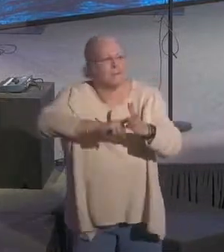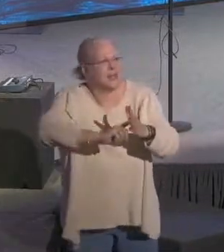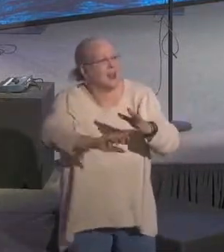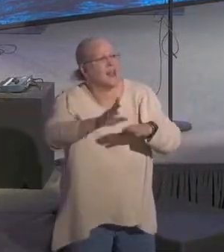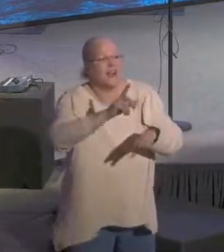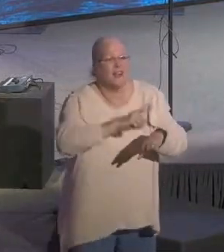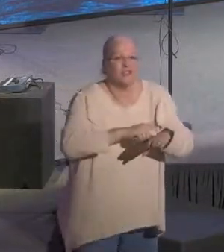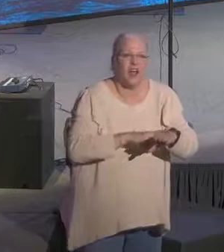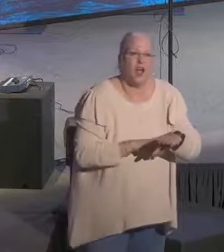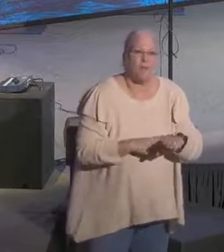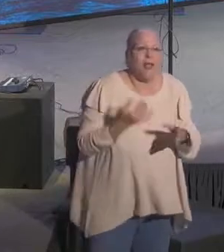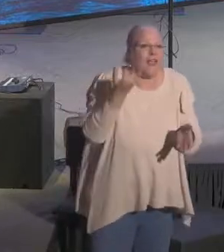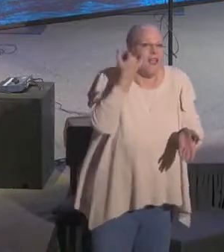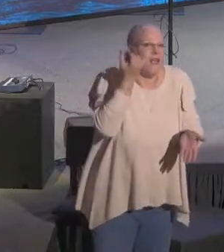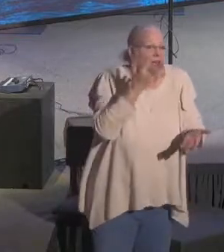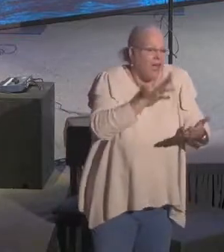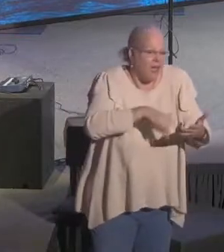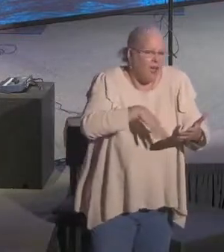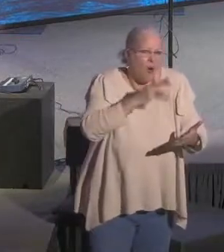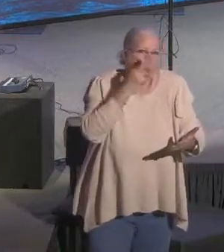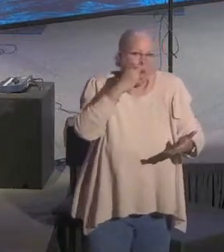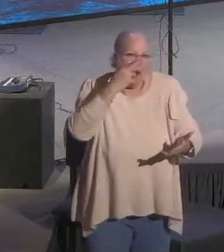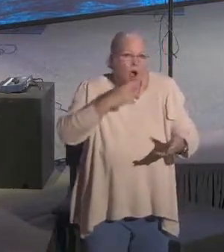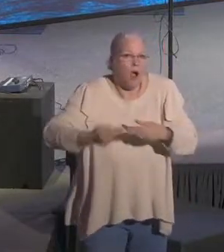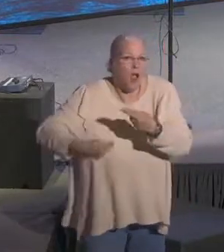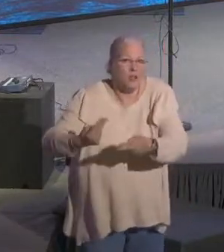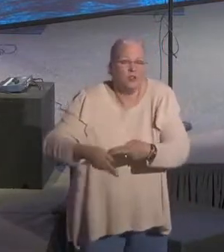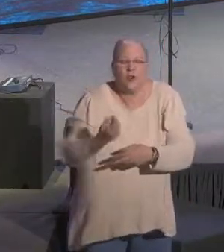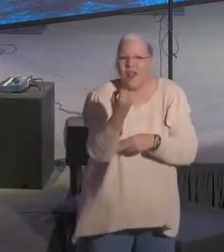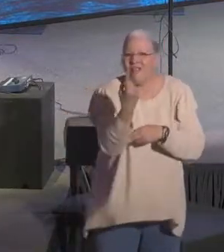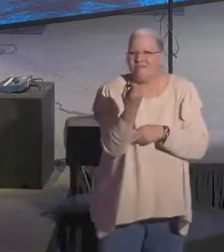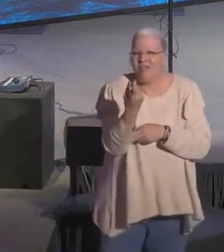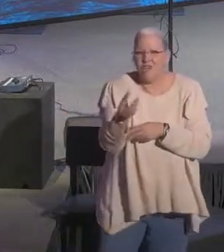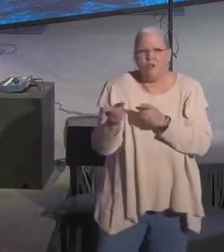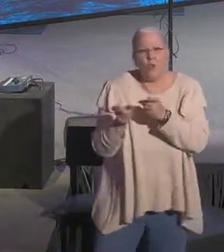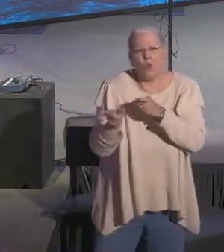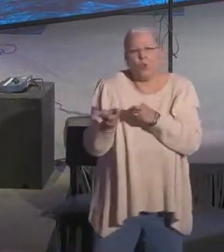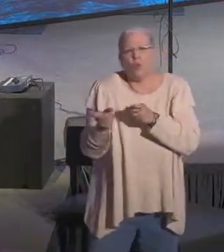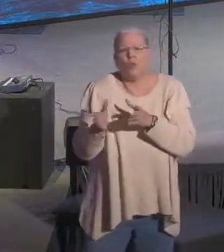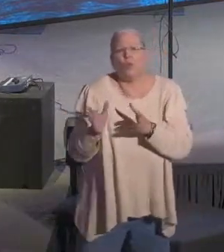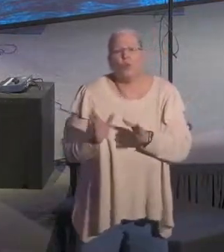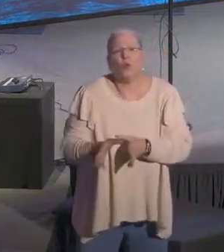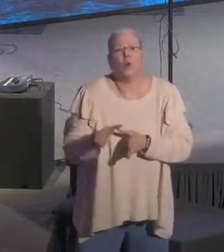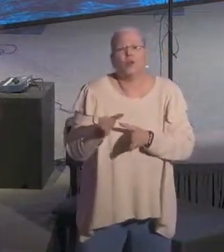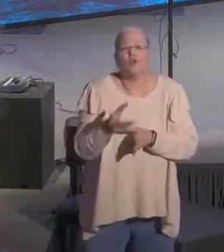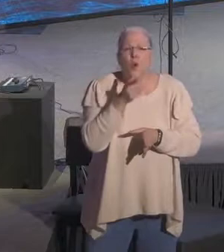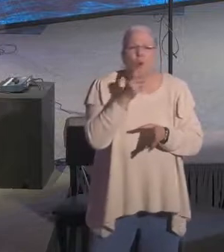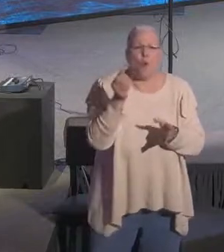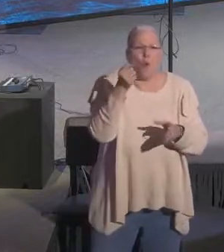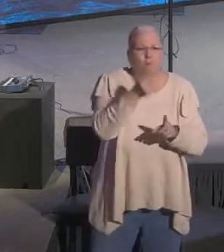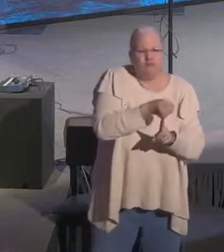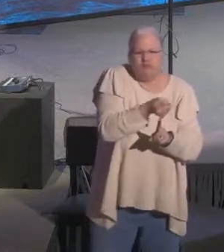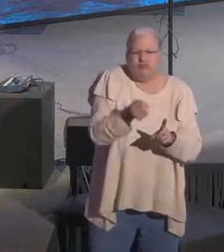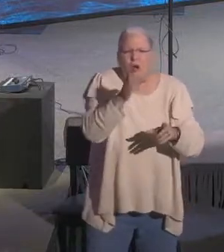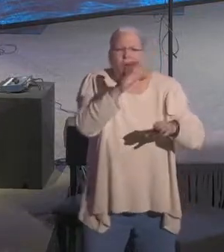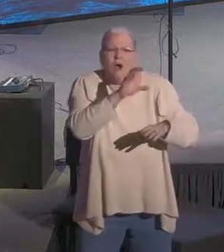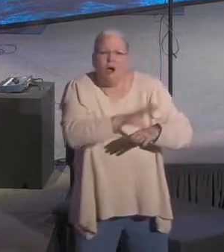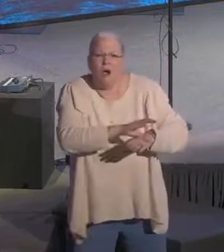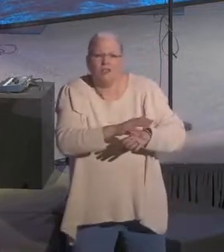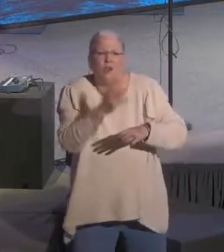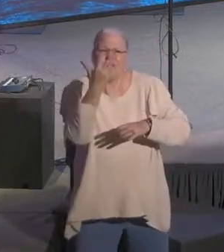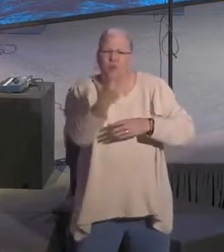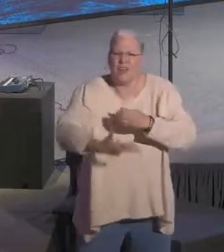In fact, if you study Roman history, there were actually 11 Roman rulers that persecuted the church over a period of like three